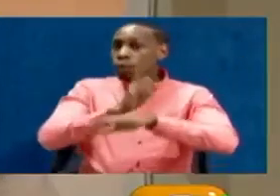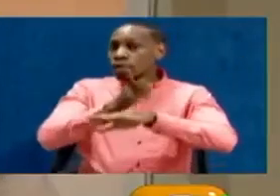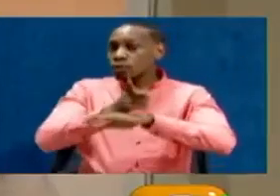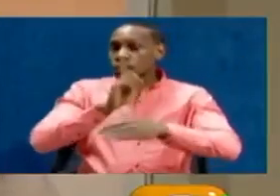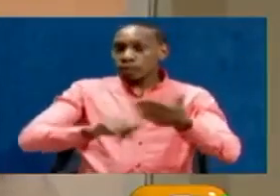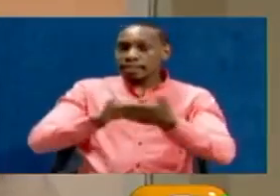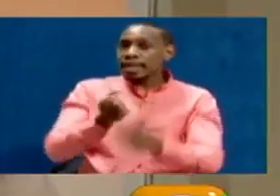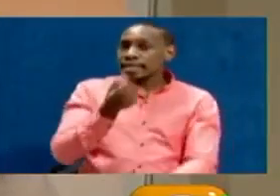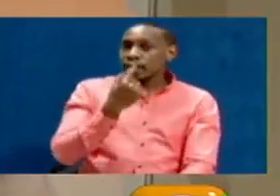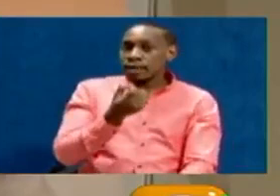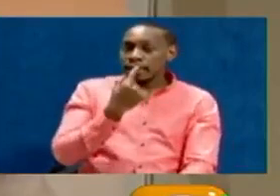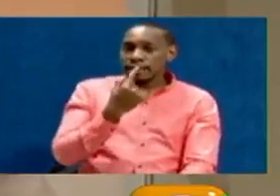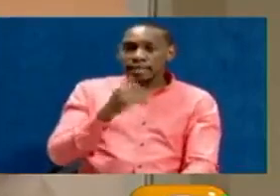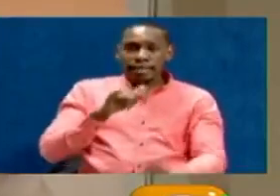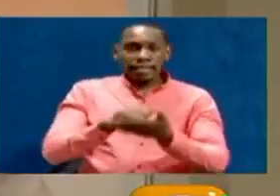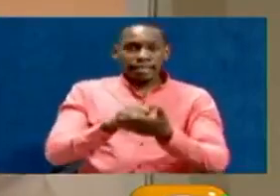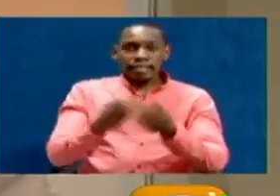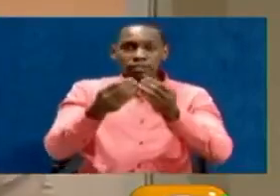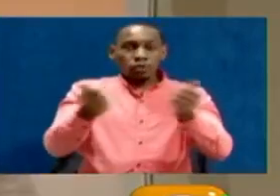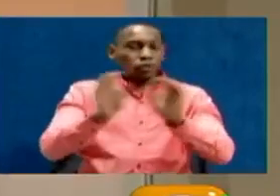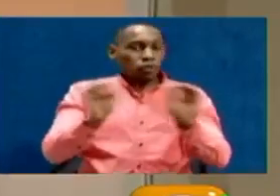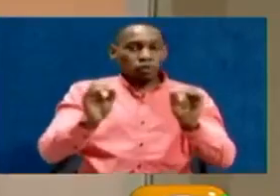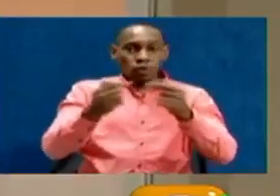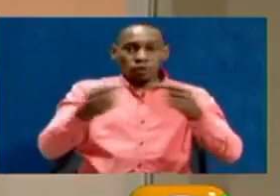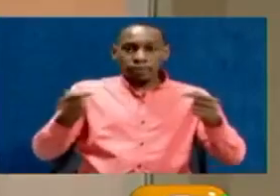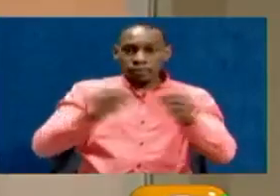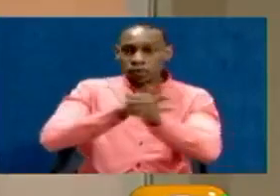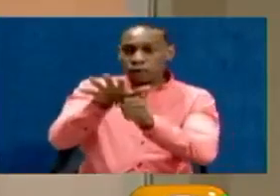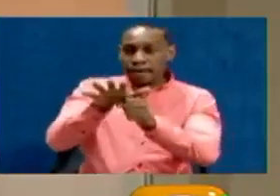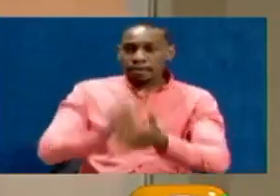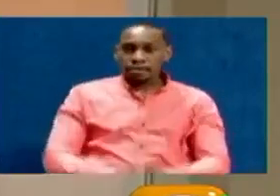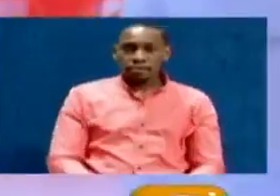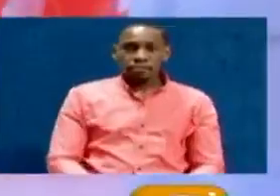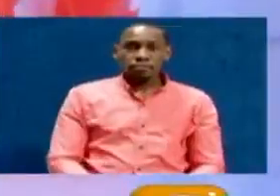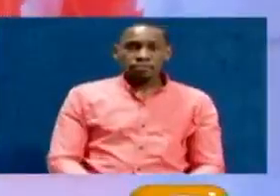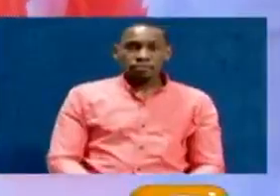that a vaccine might not be the magic bullet against COVID-19.